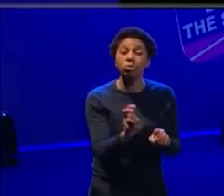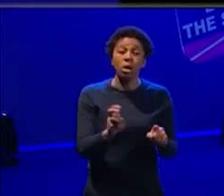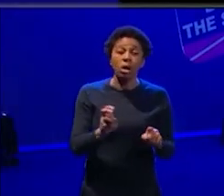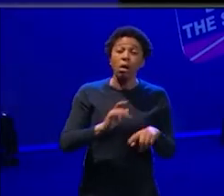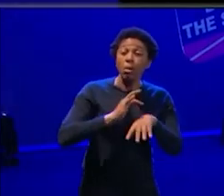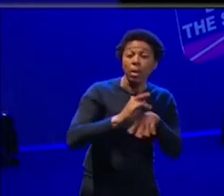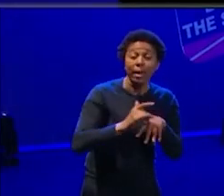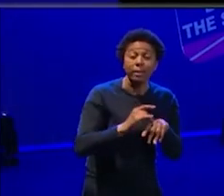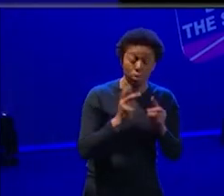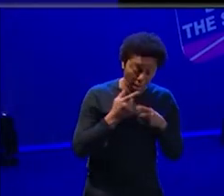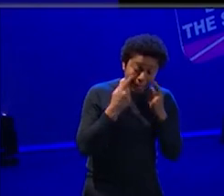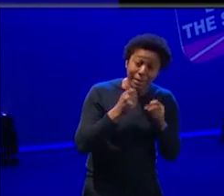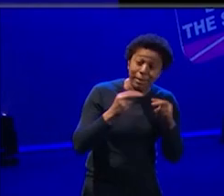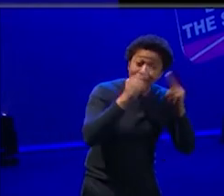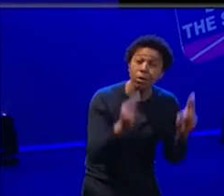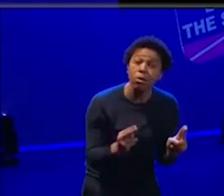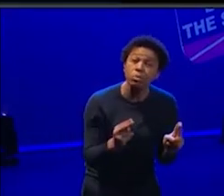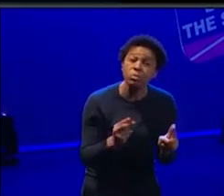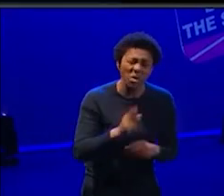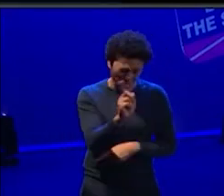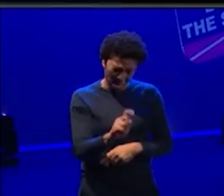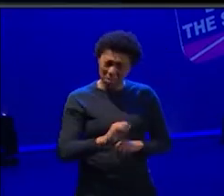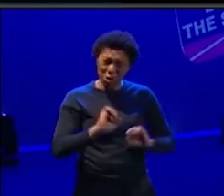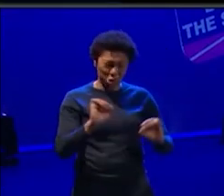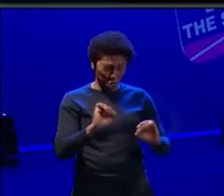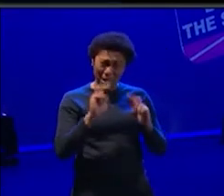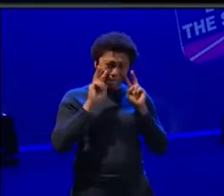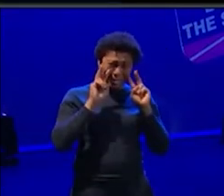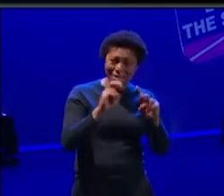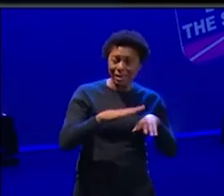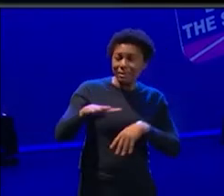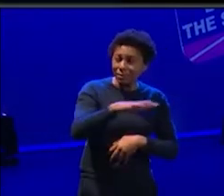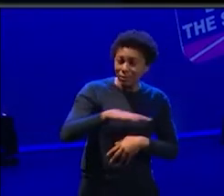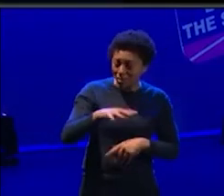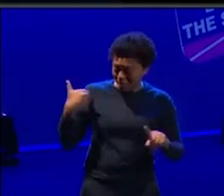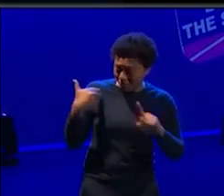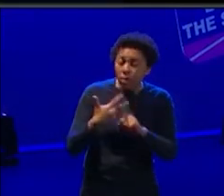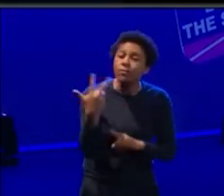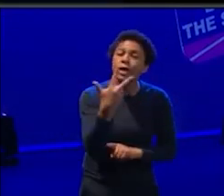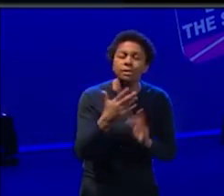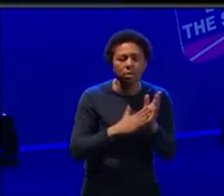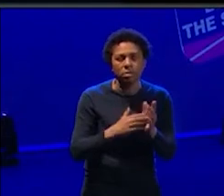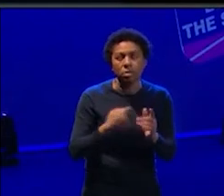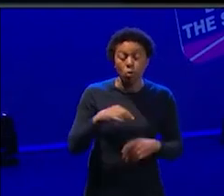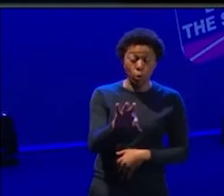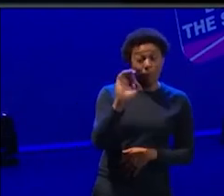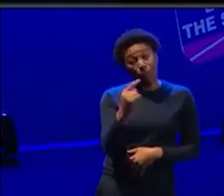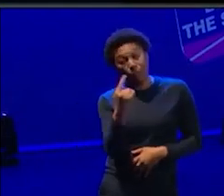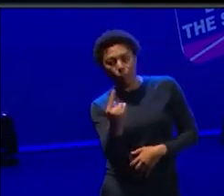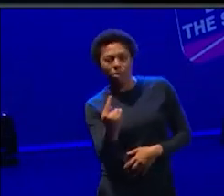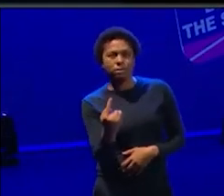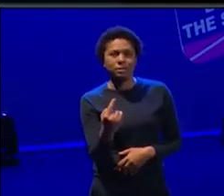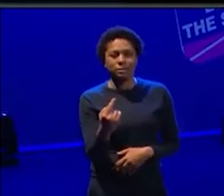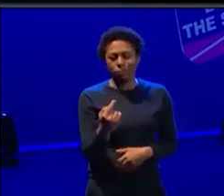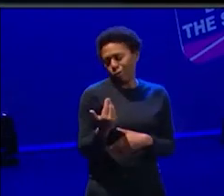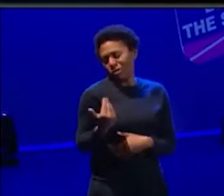pandemic and things like that. So all of those things I'm really proud of. Um, but just because it's the most recent one is what I'm going to pick this one, um, which would